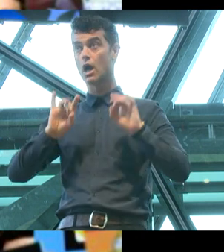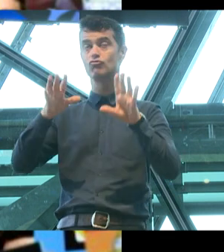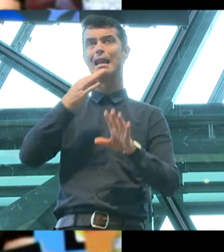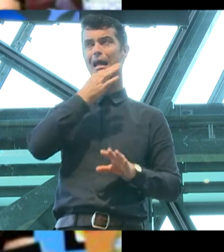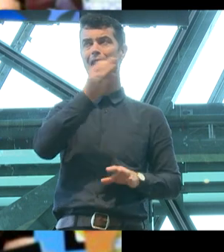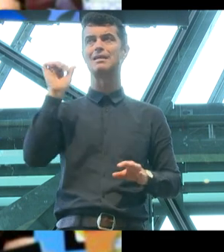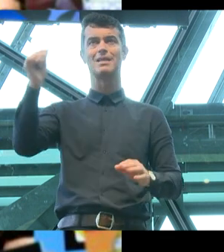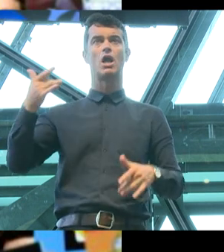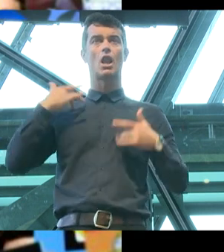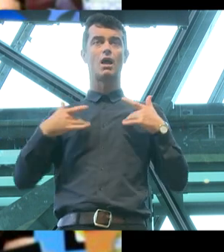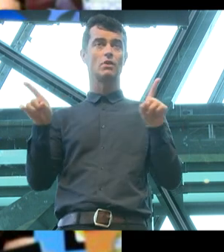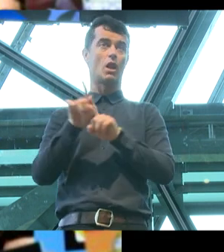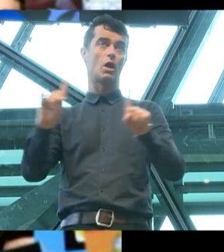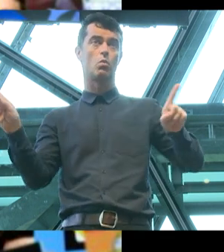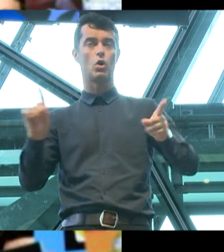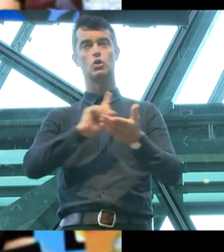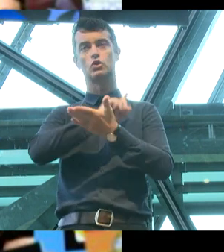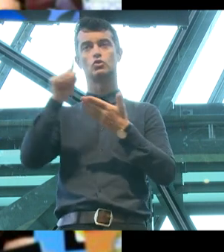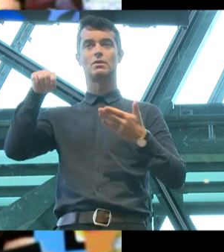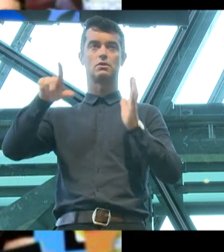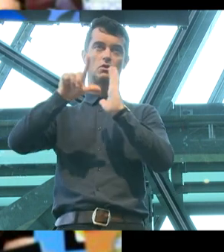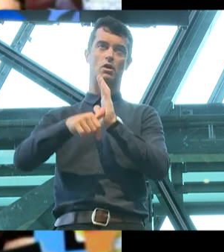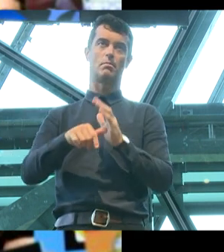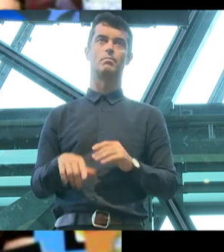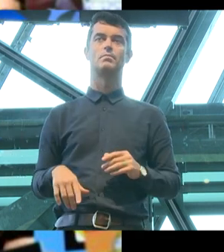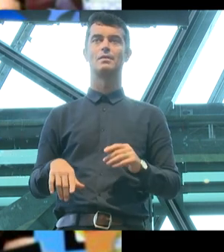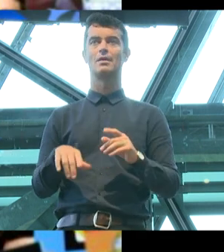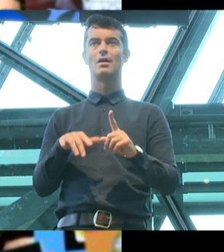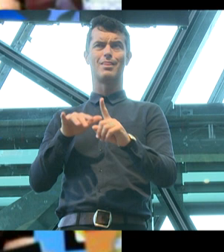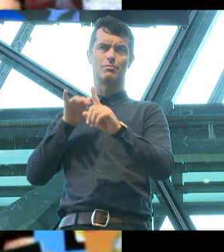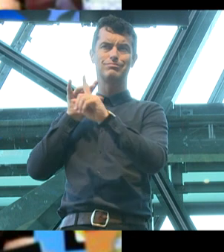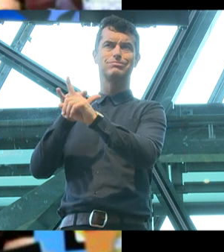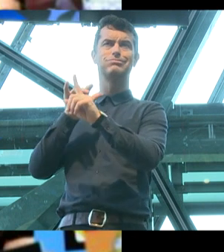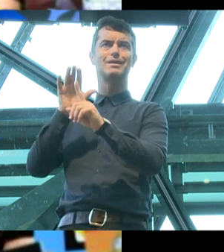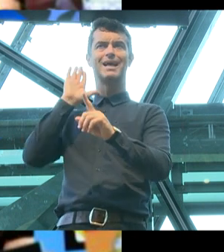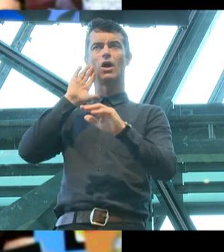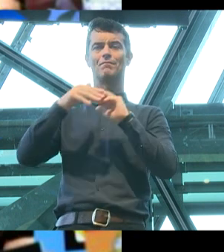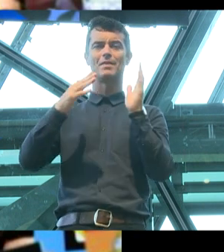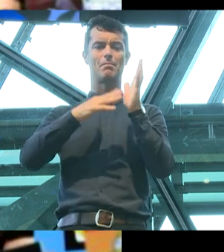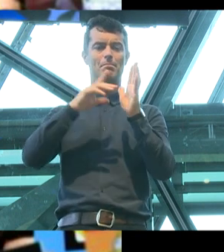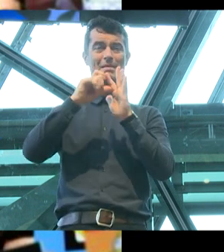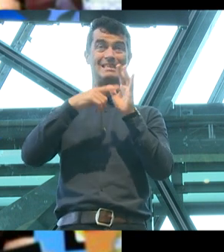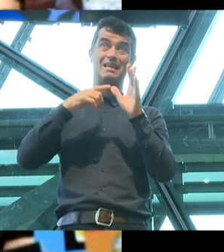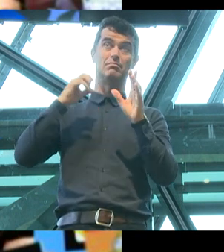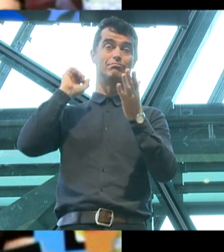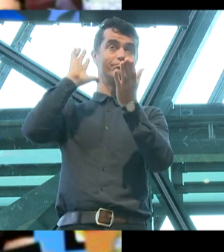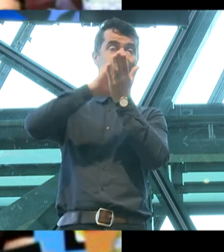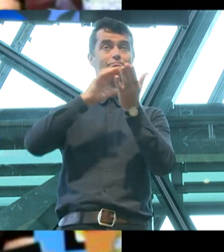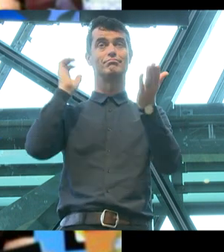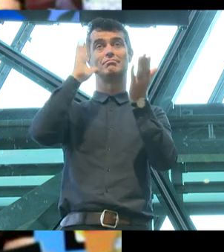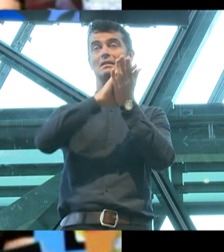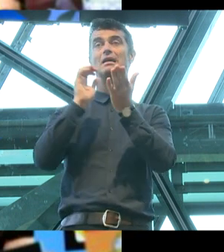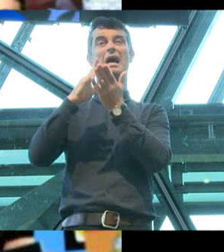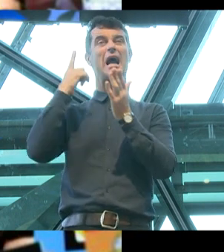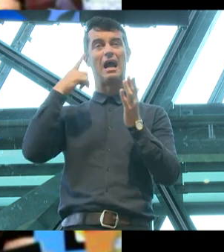their lives were like during that period. The attacks that they had to hear in the media and the bigotry that